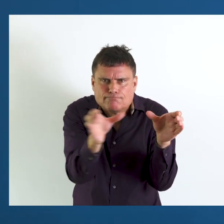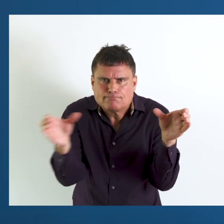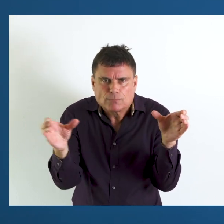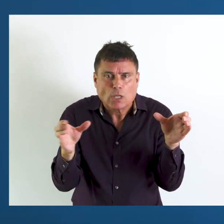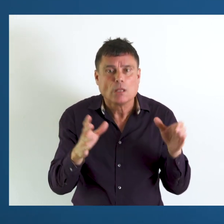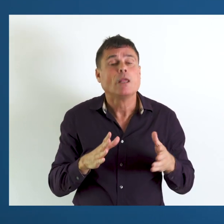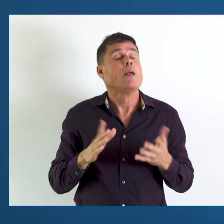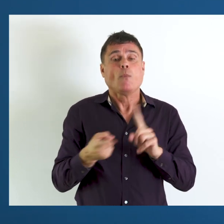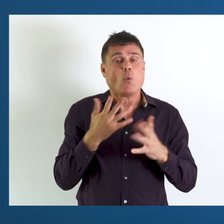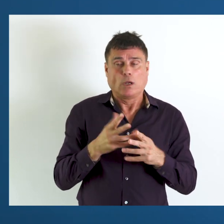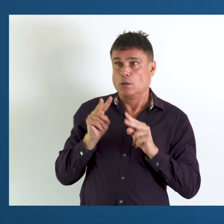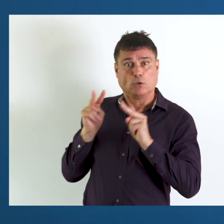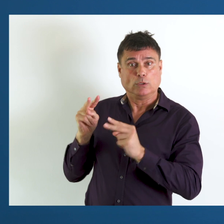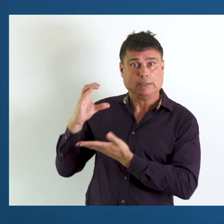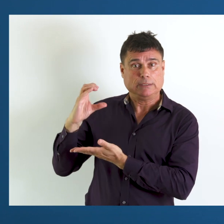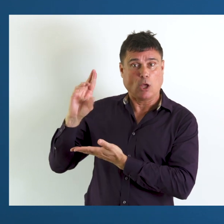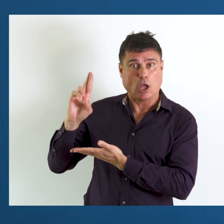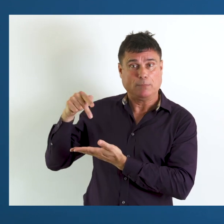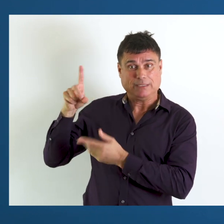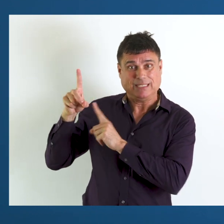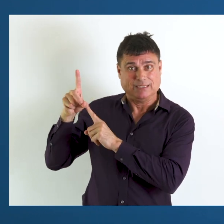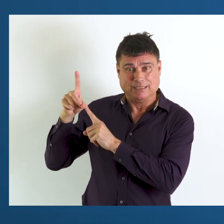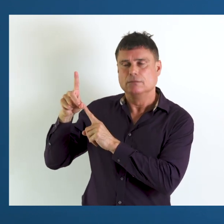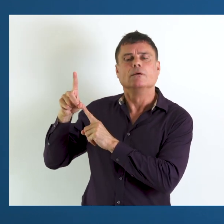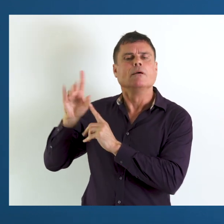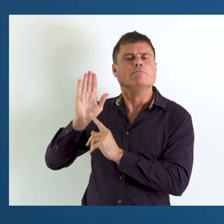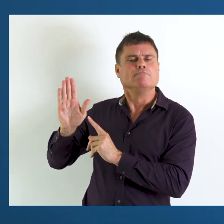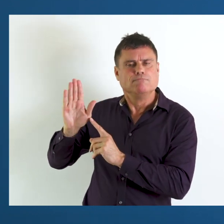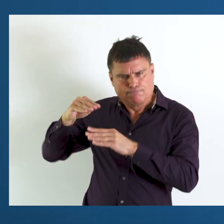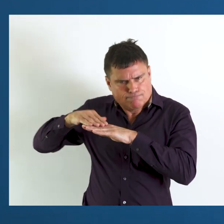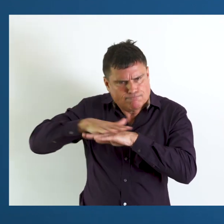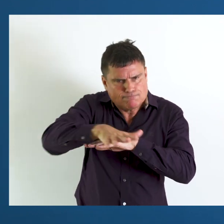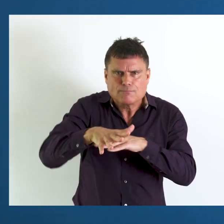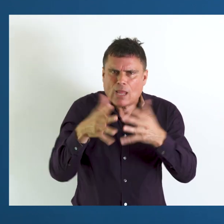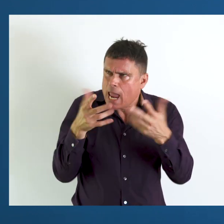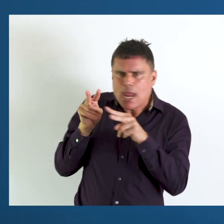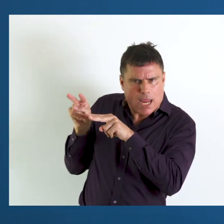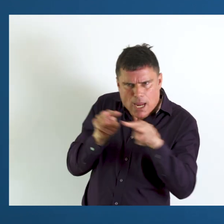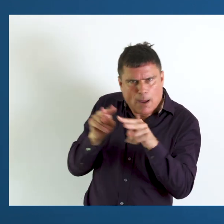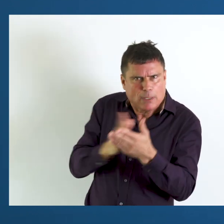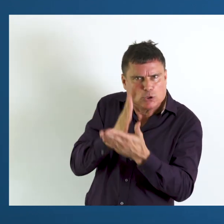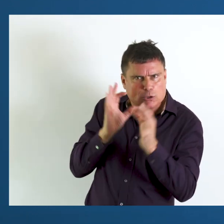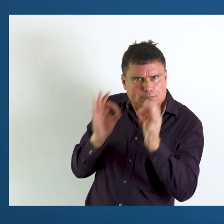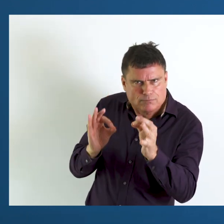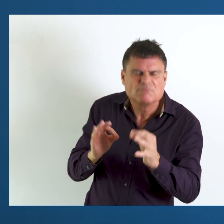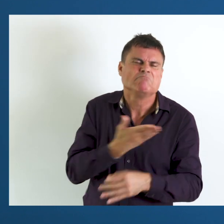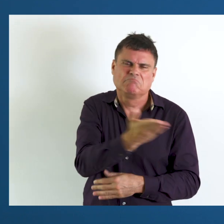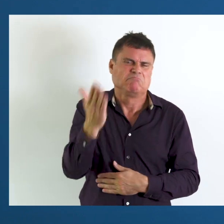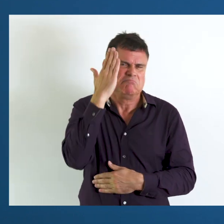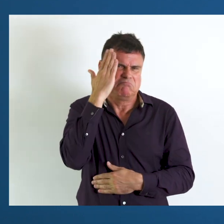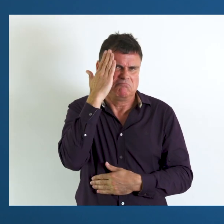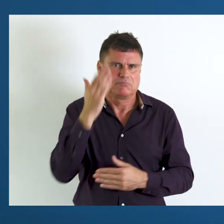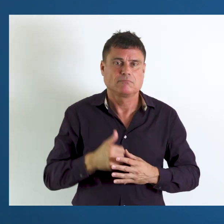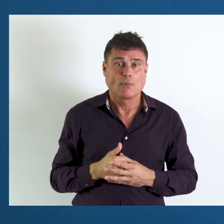monitoring the UN Convention on the Rights of Persons with Disabilities and the Sustainable Development Goals, which I'm sure you're all familiar